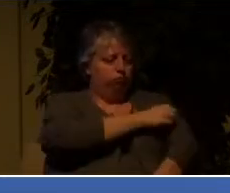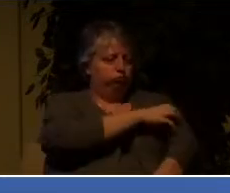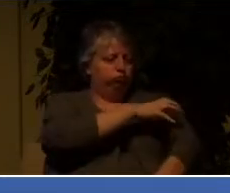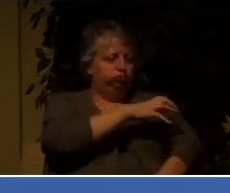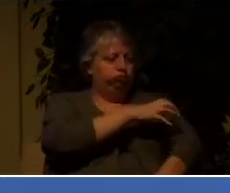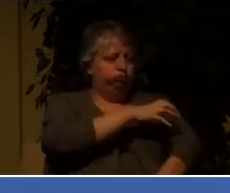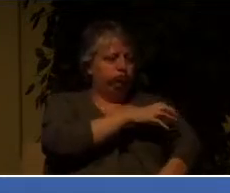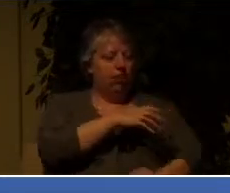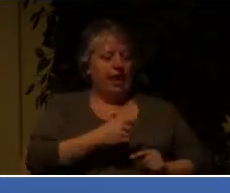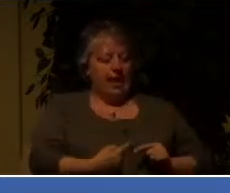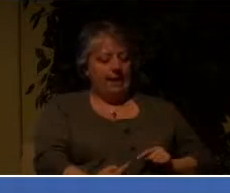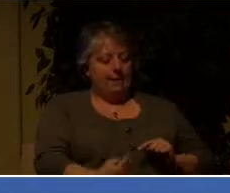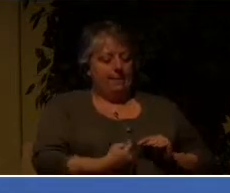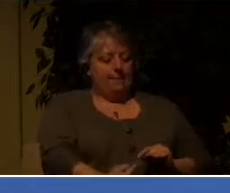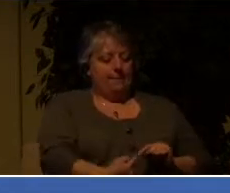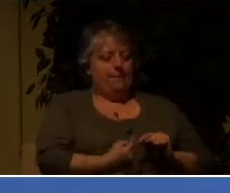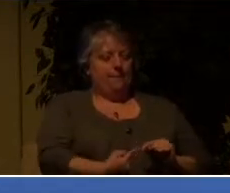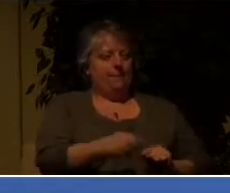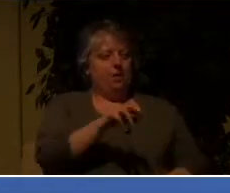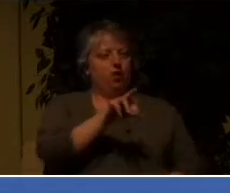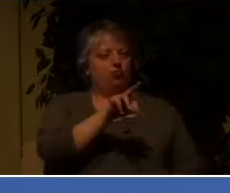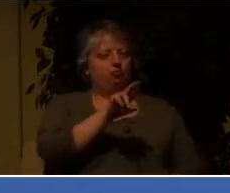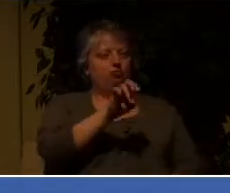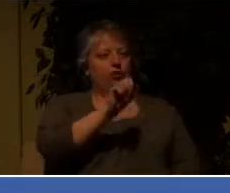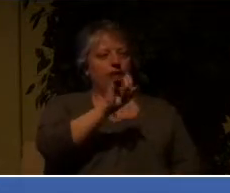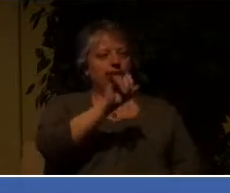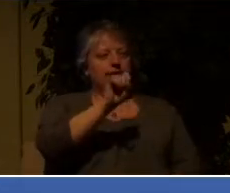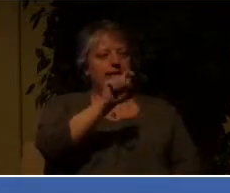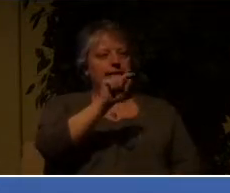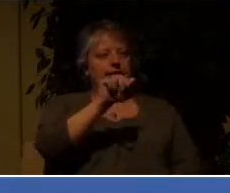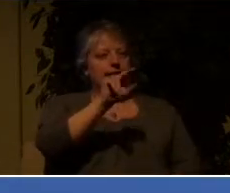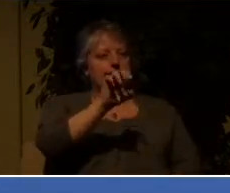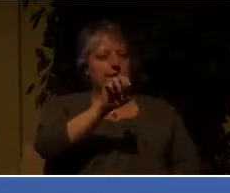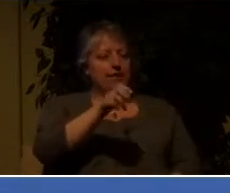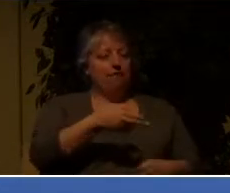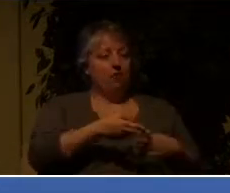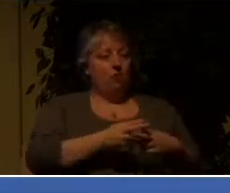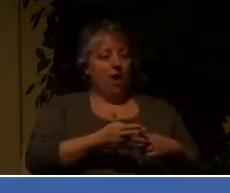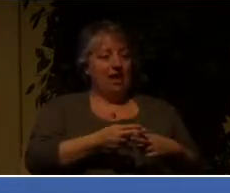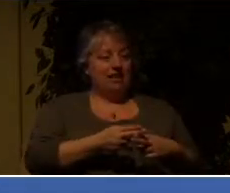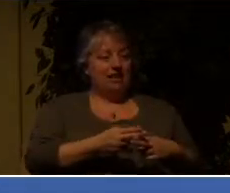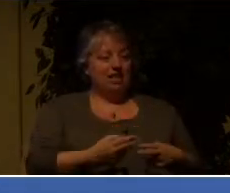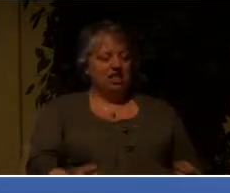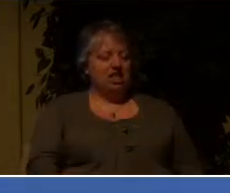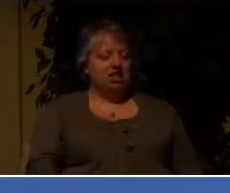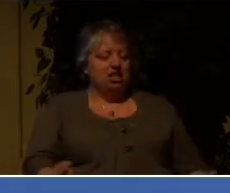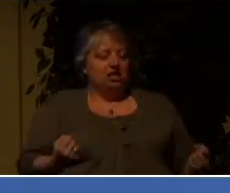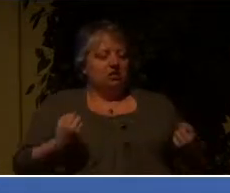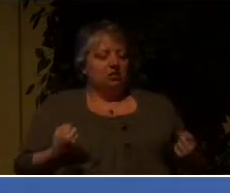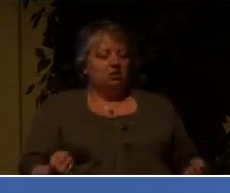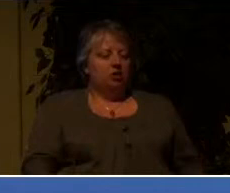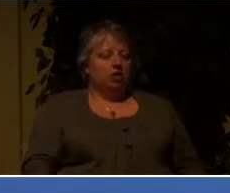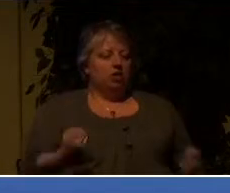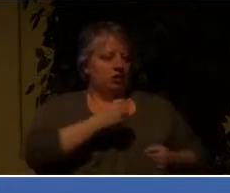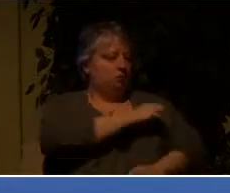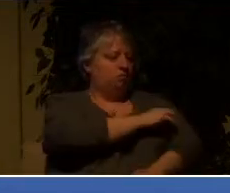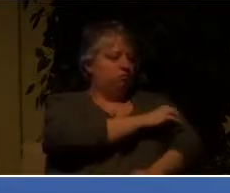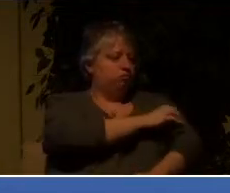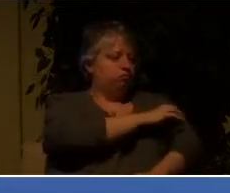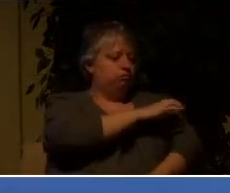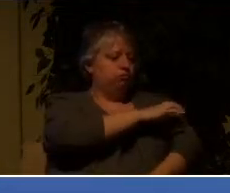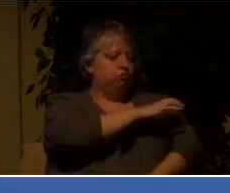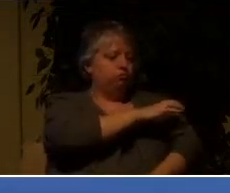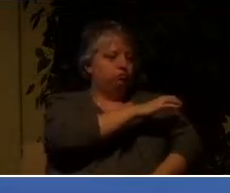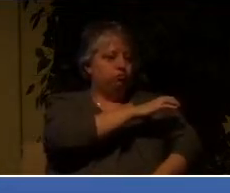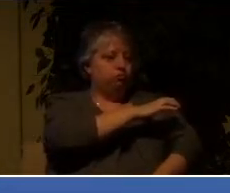As he fights against the resistance of the weights, his strength increases. And biblically, the